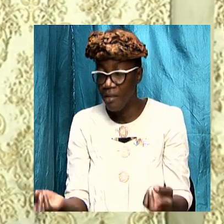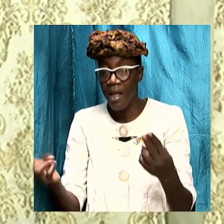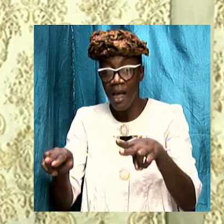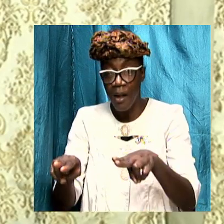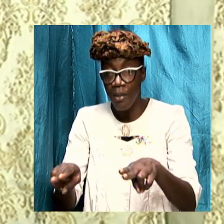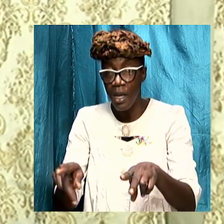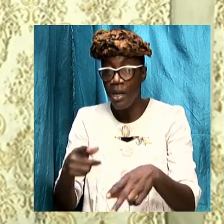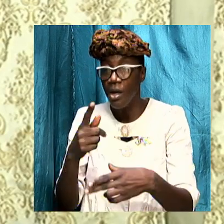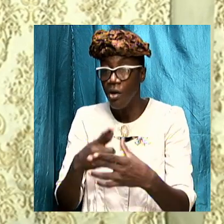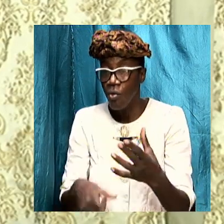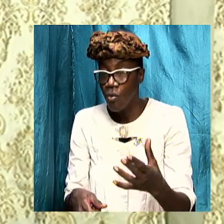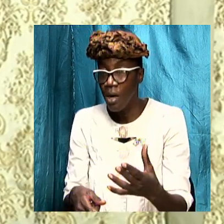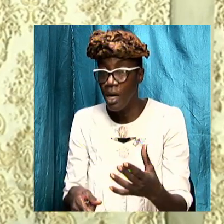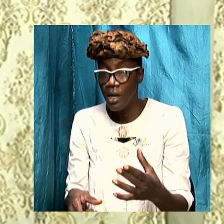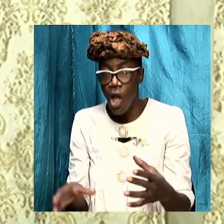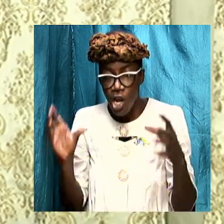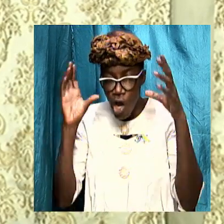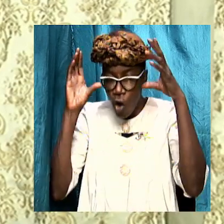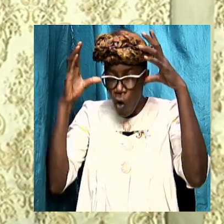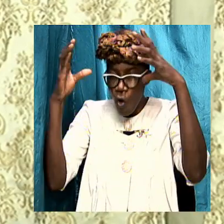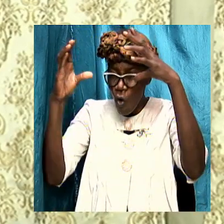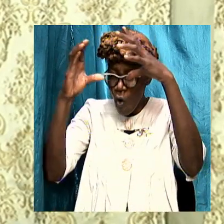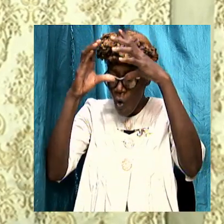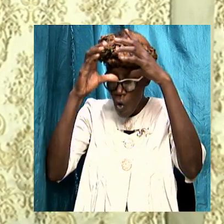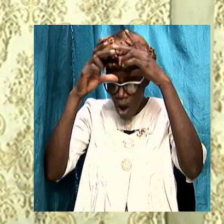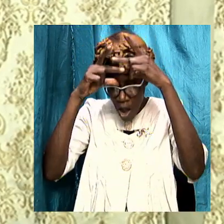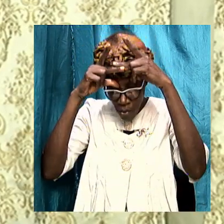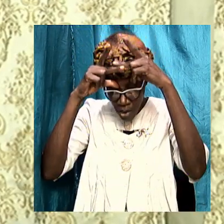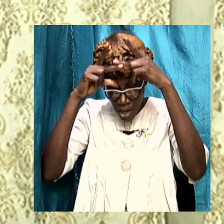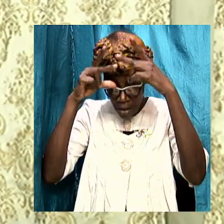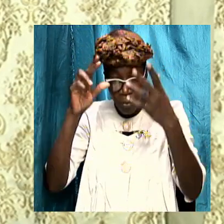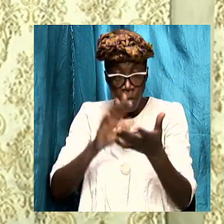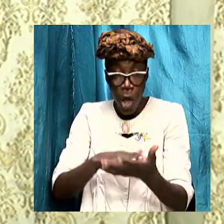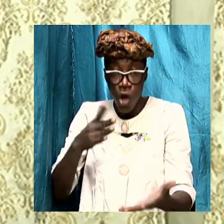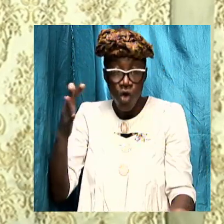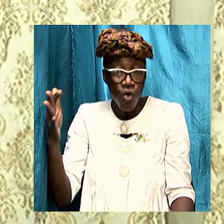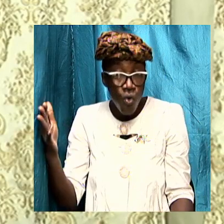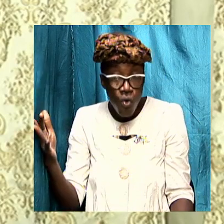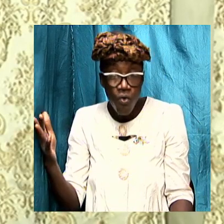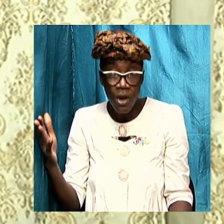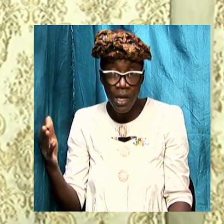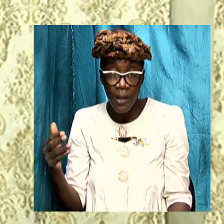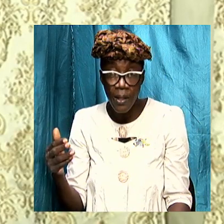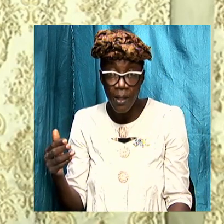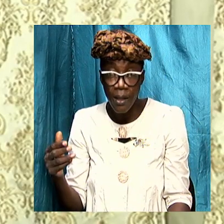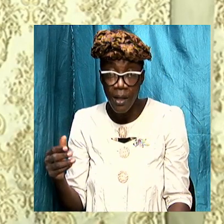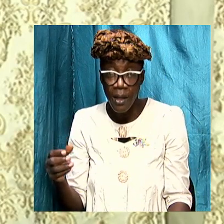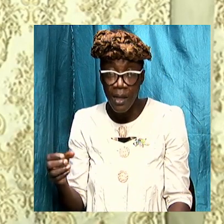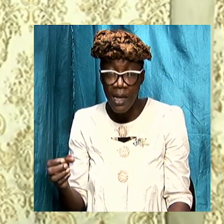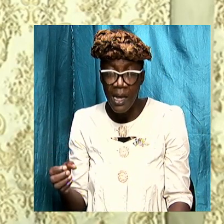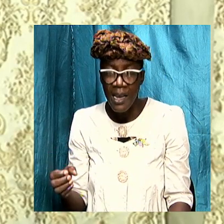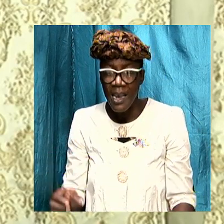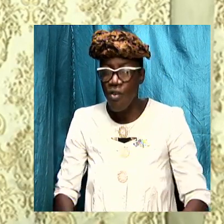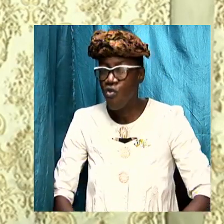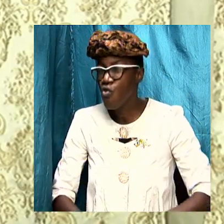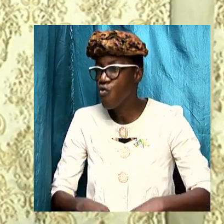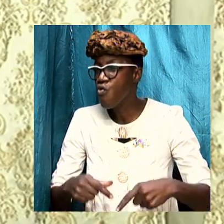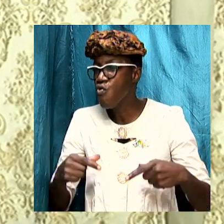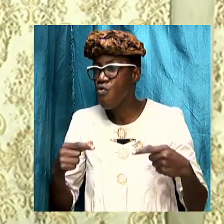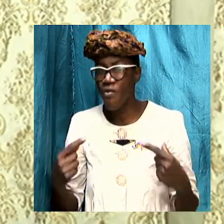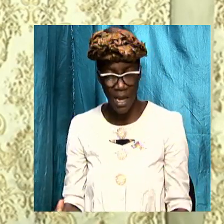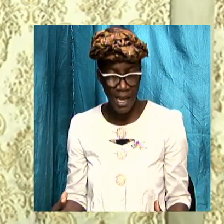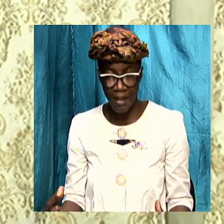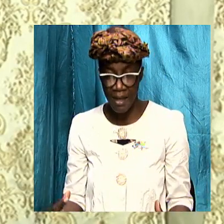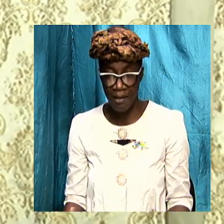what is going to be the crowning glory what is going to be the event of greatest impact what is